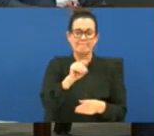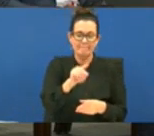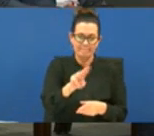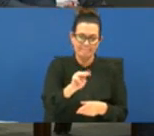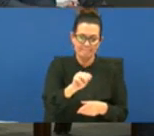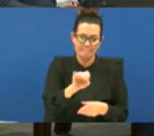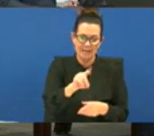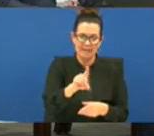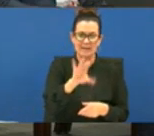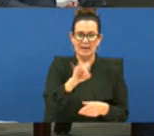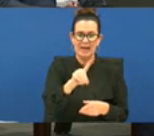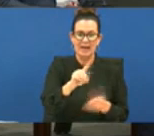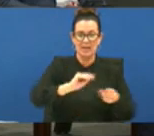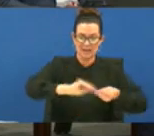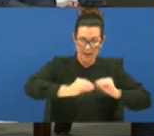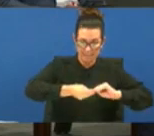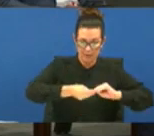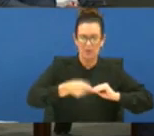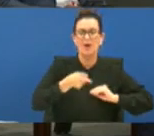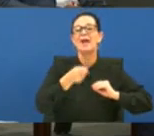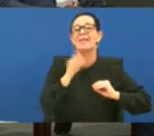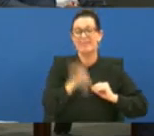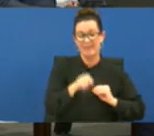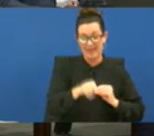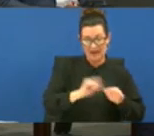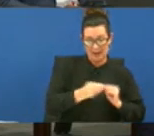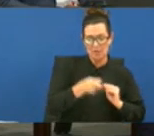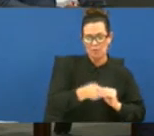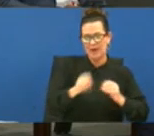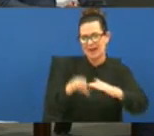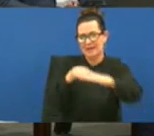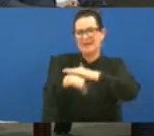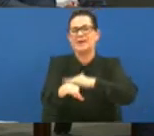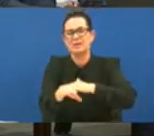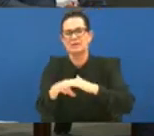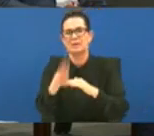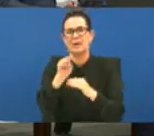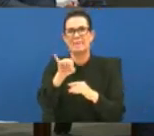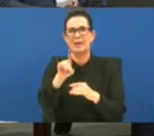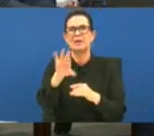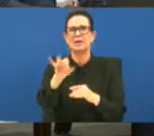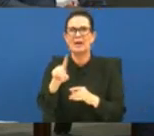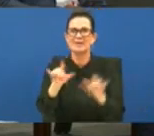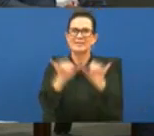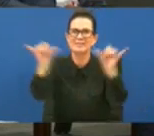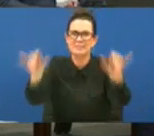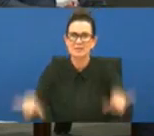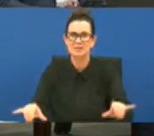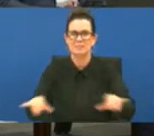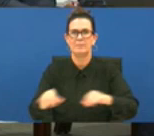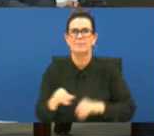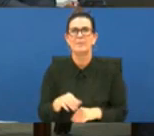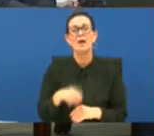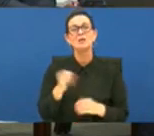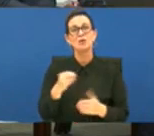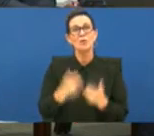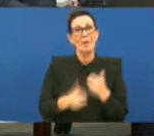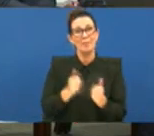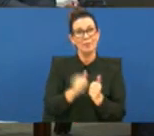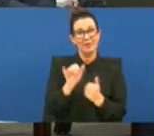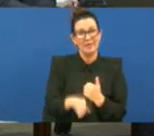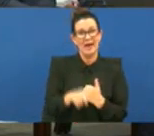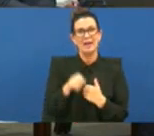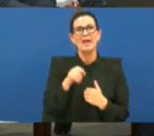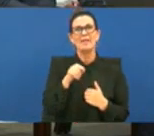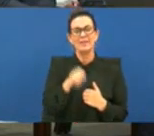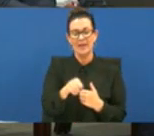number you can get into the system so the issue with that is the contracts with the managed care